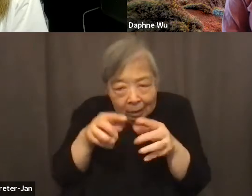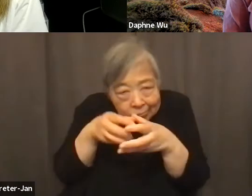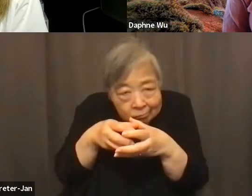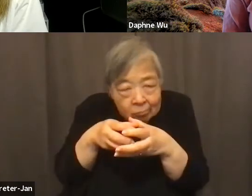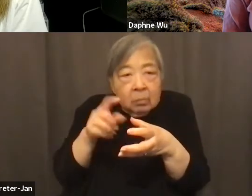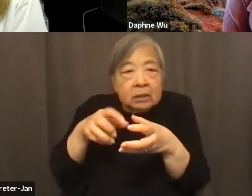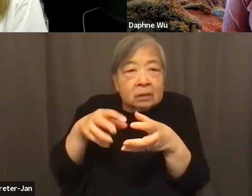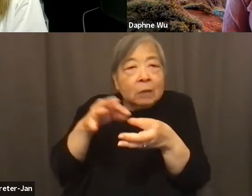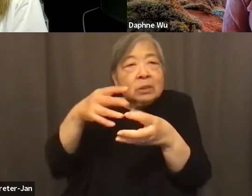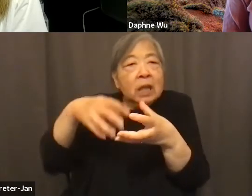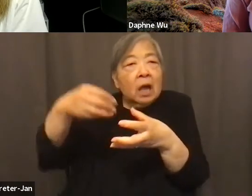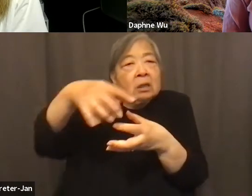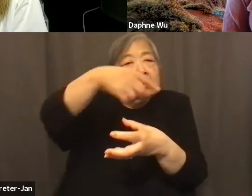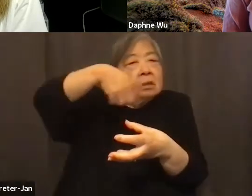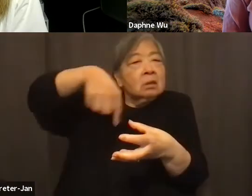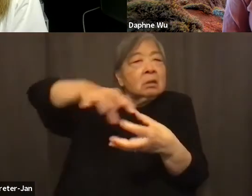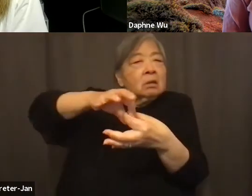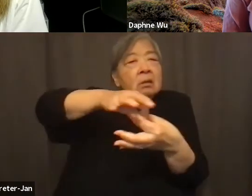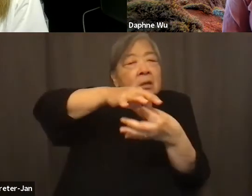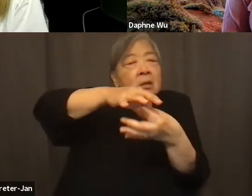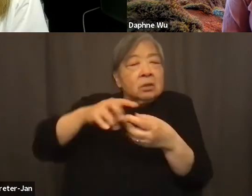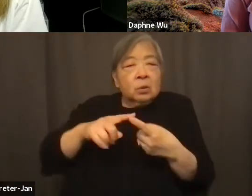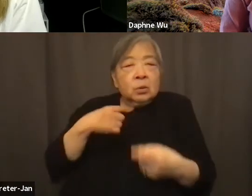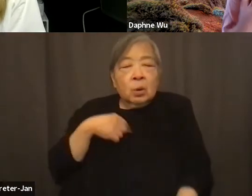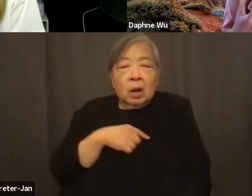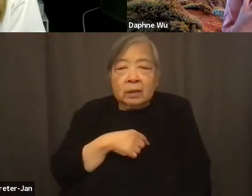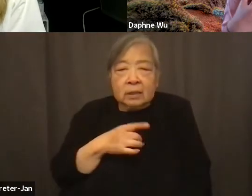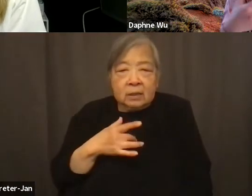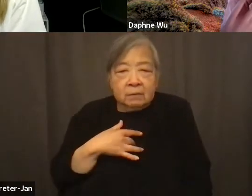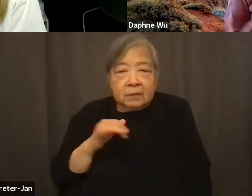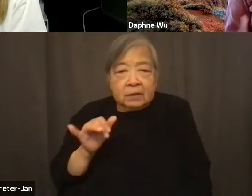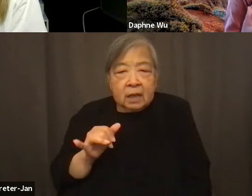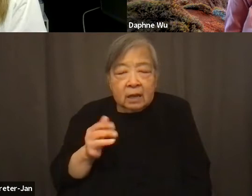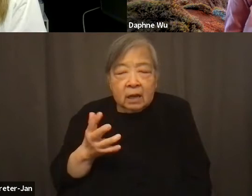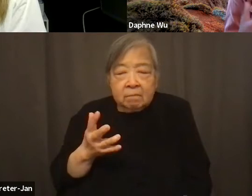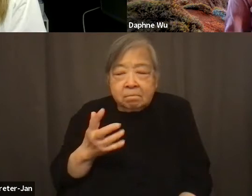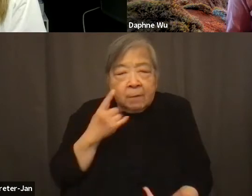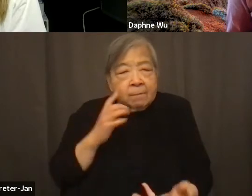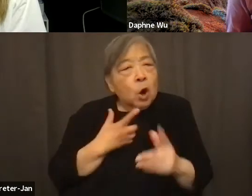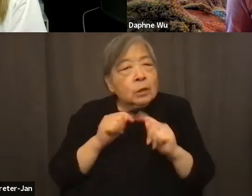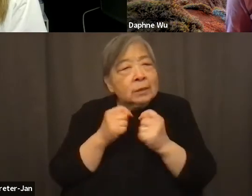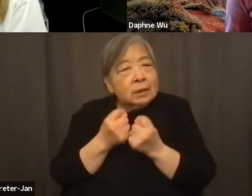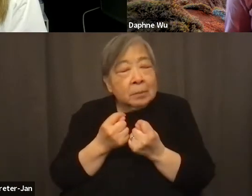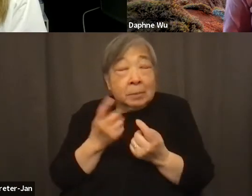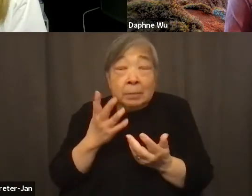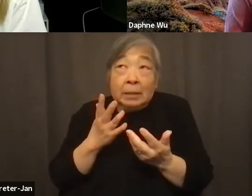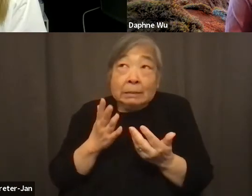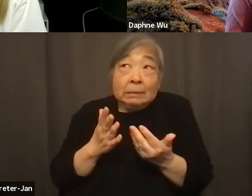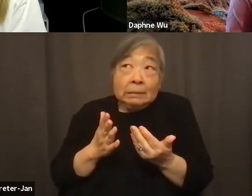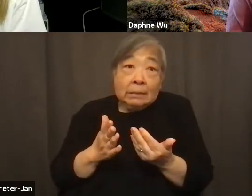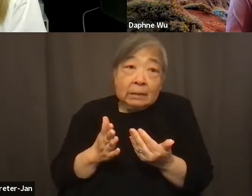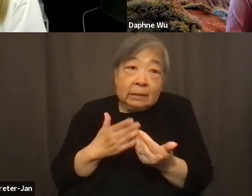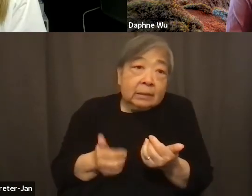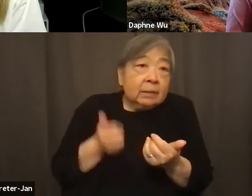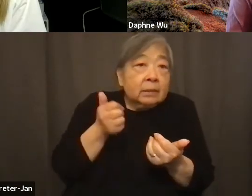it seems like a, I don't know, for our team, it's maybe the easiest way for us to express that and